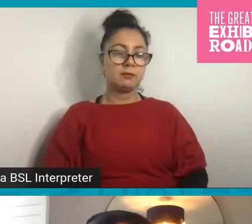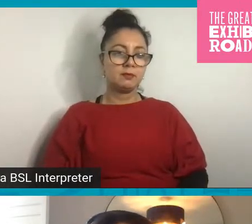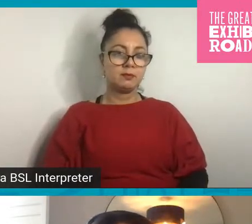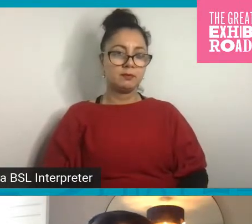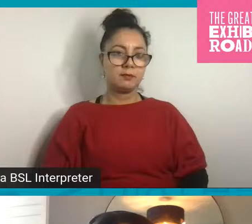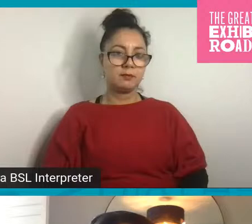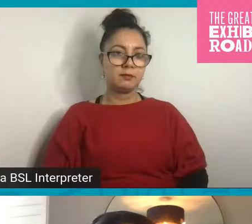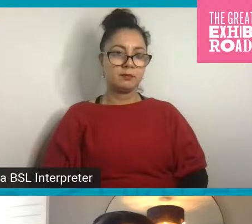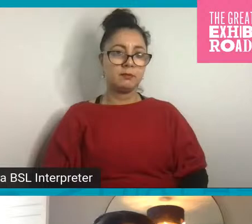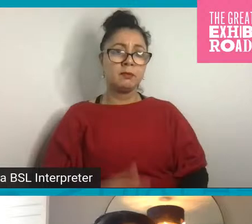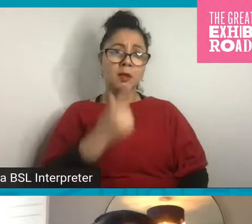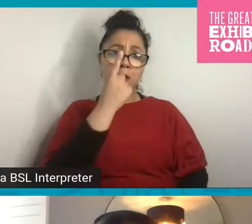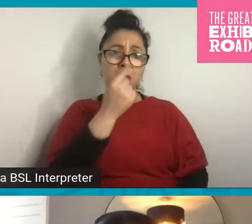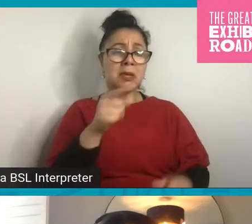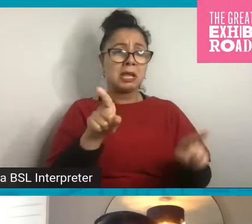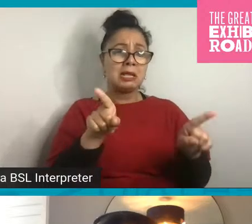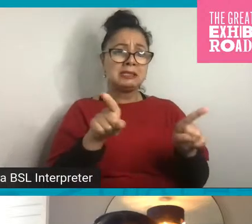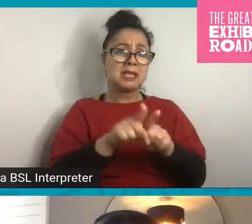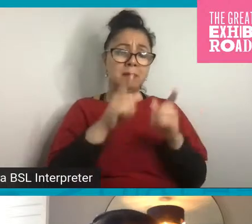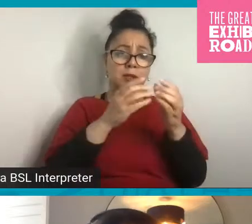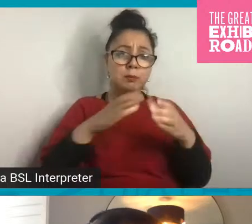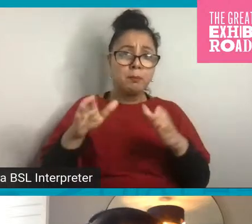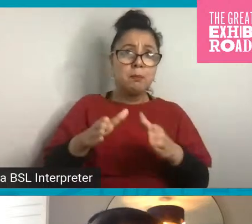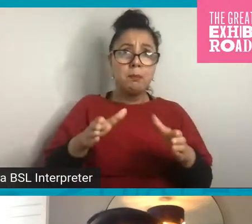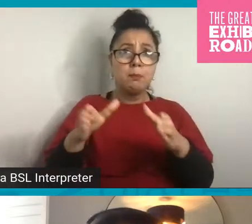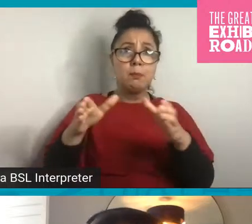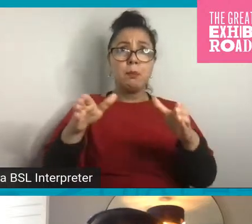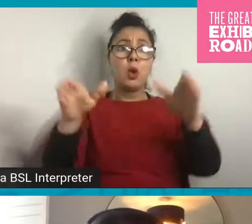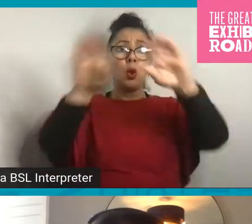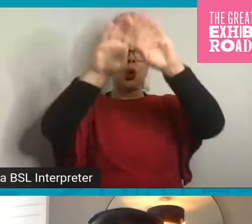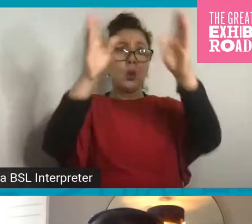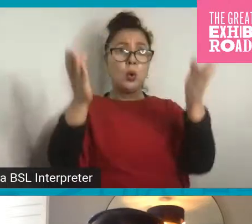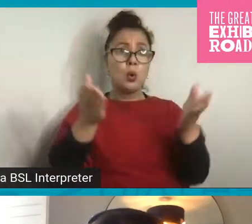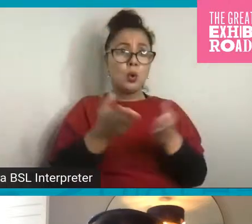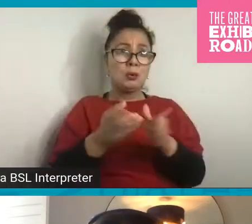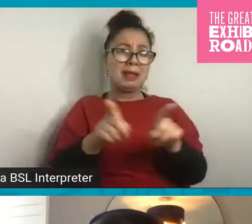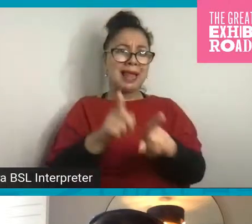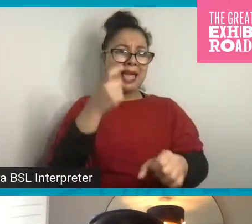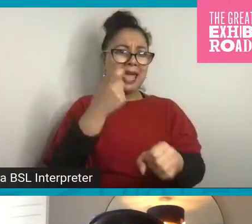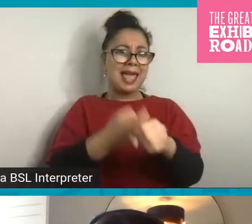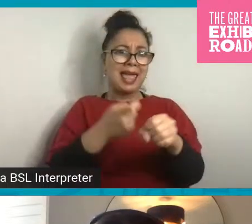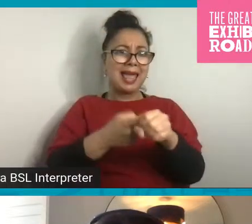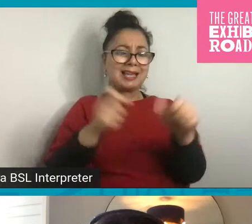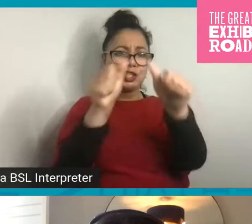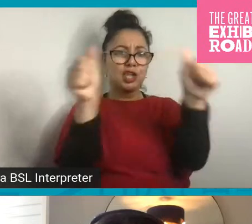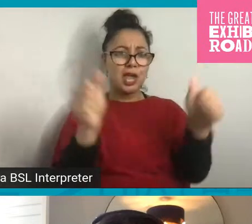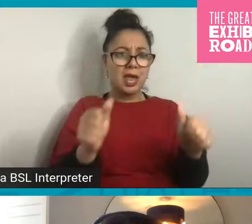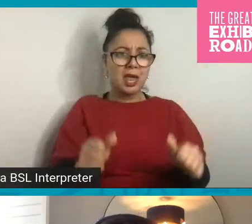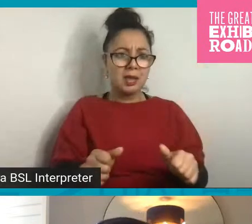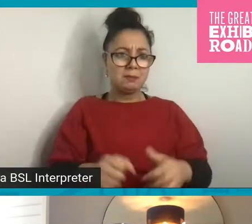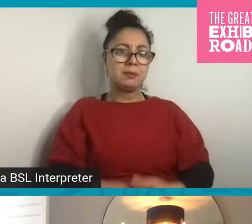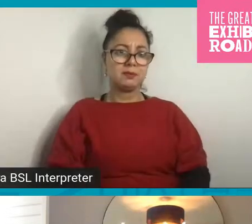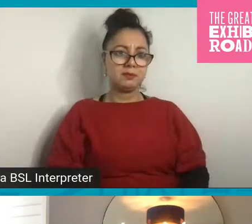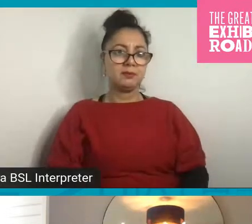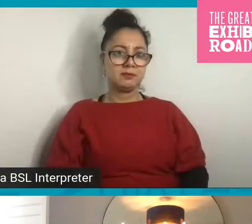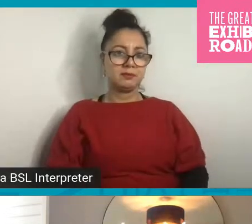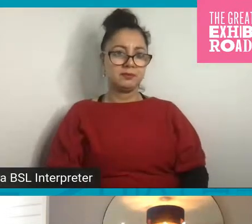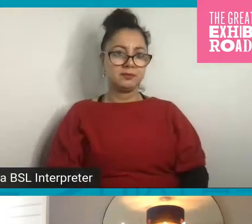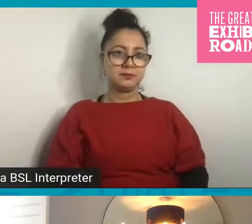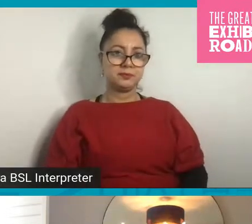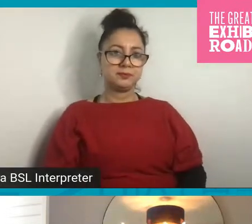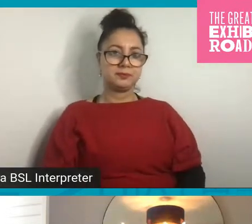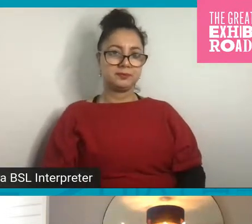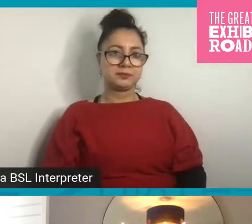sort of balloon or egg shape upside down. Just draw lines like this.